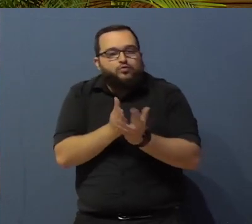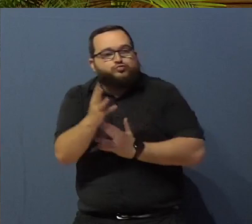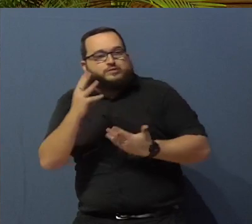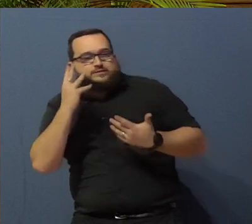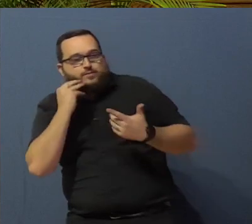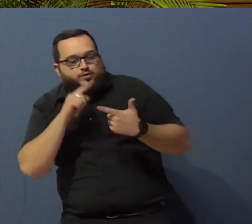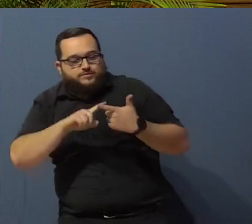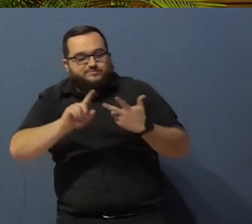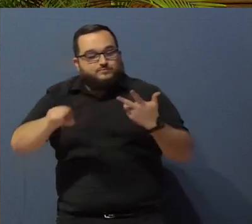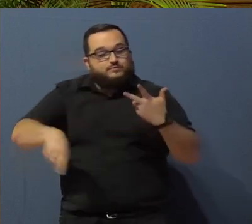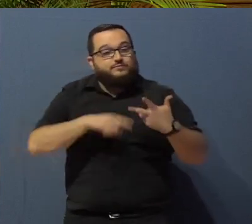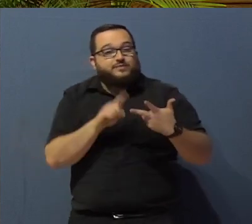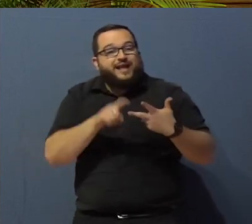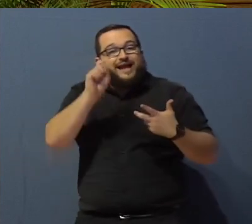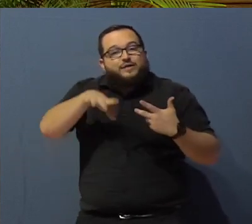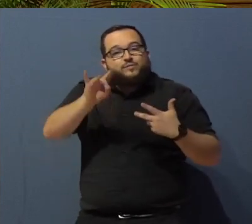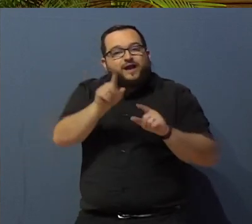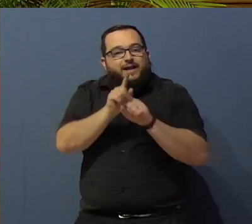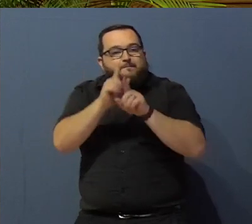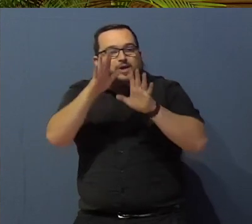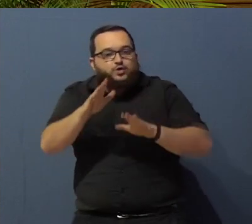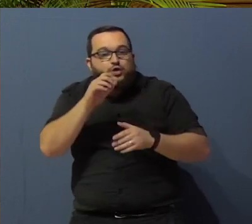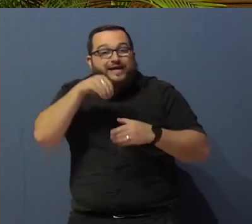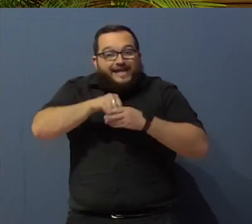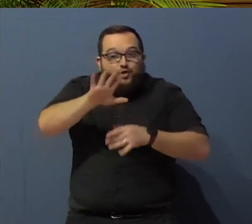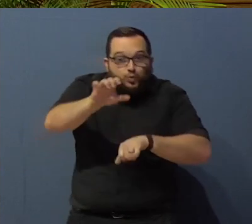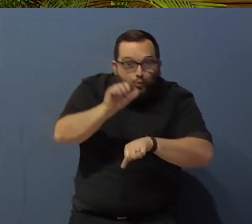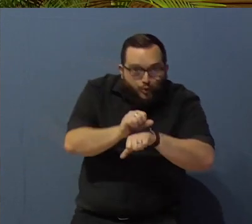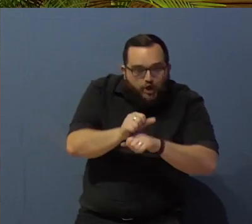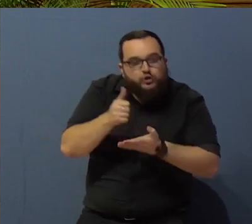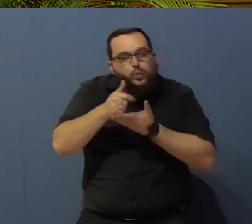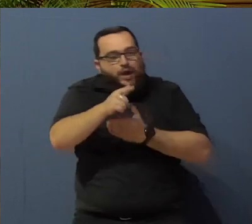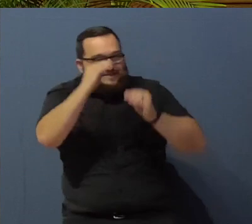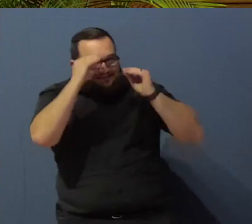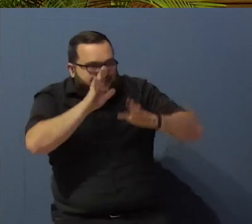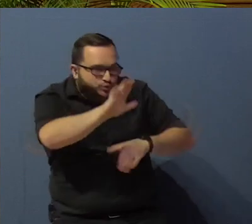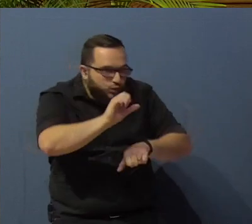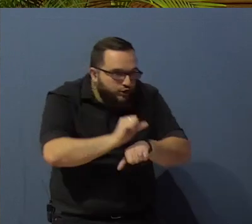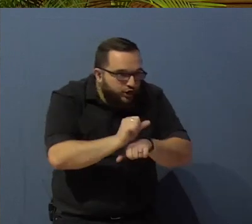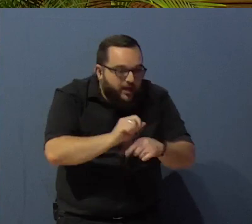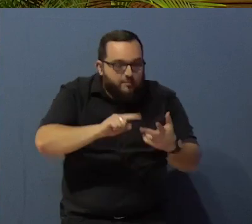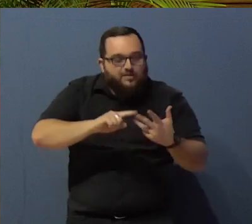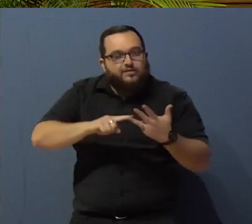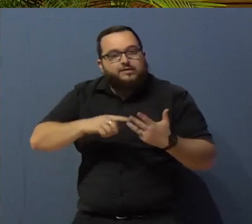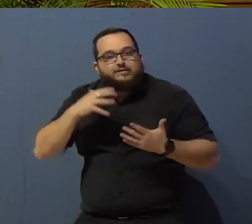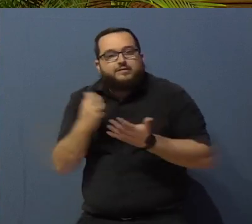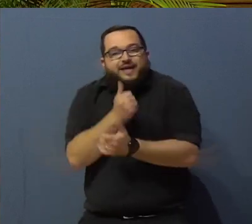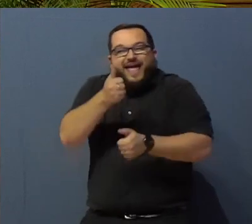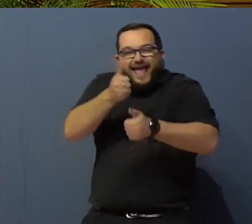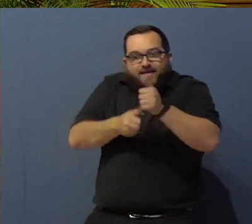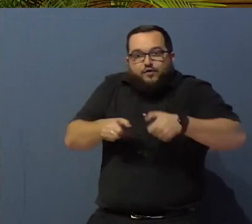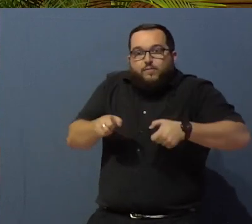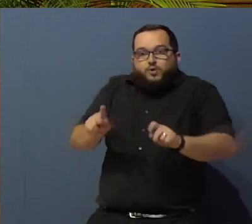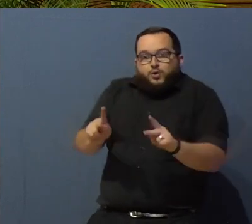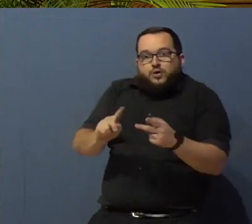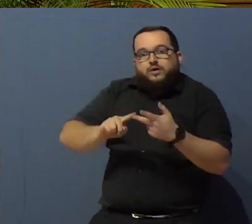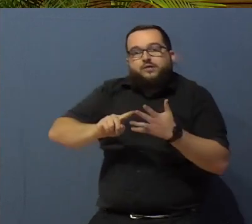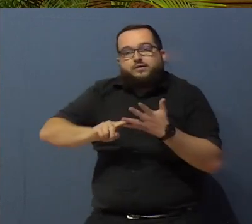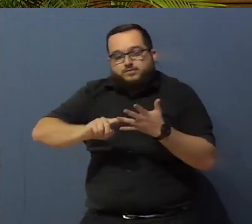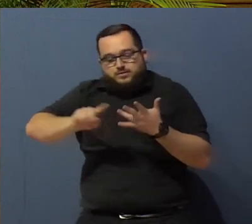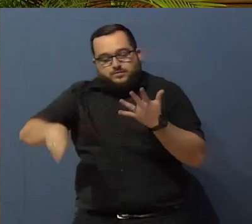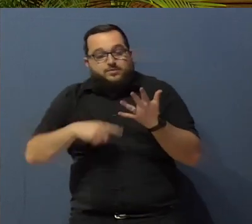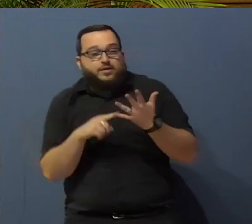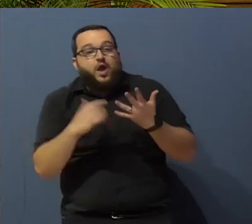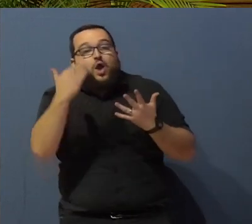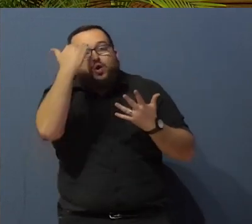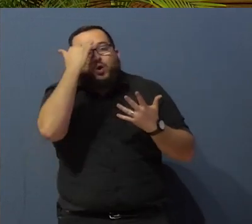find a mentor in your workplace to help you learn your job. Number four, take advantage of every opportunity. Number five, know your